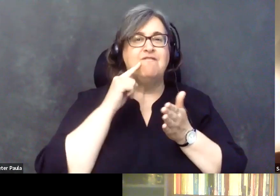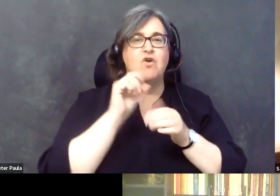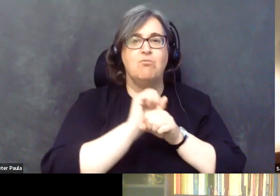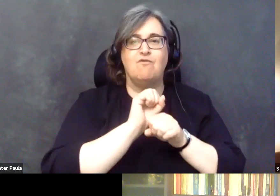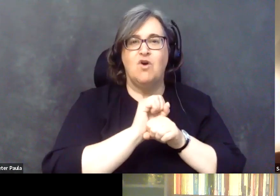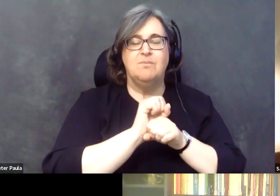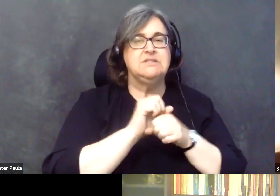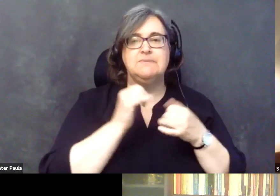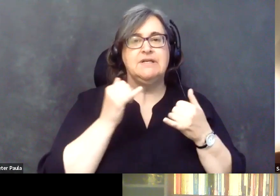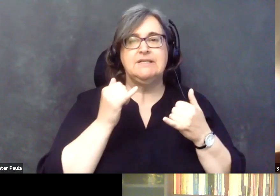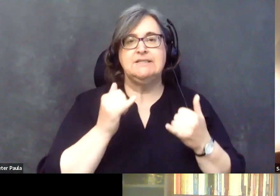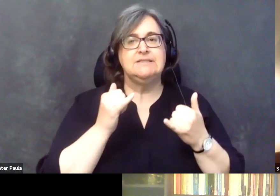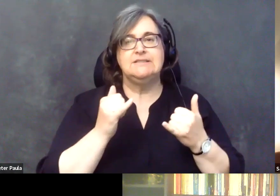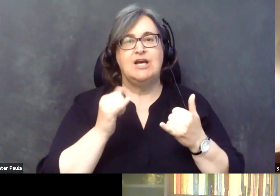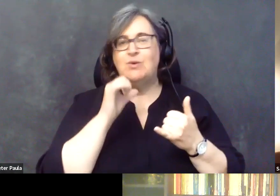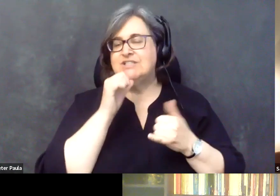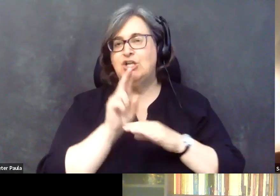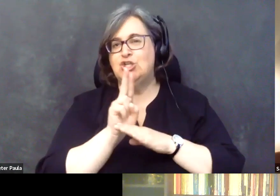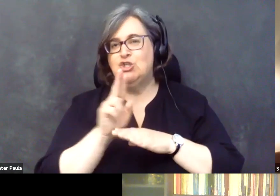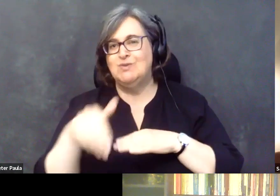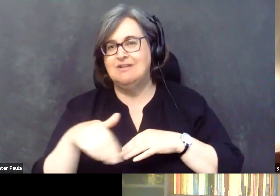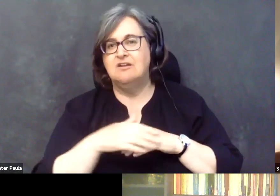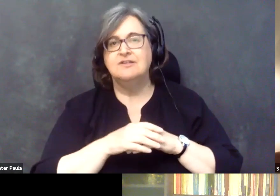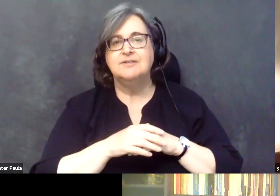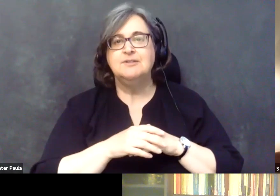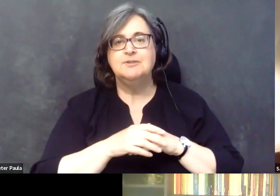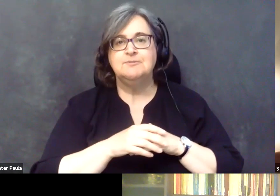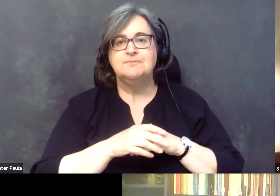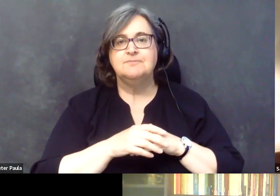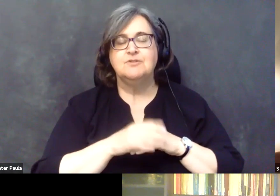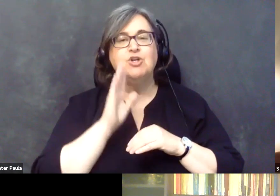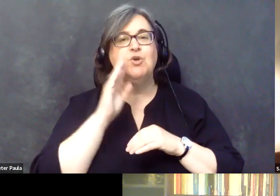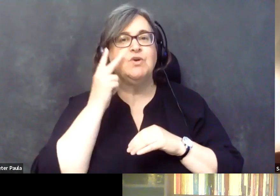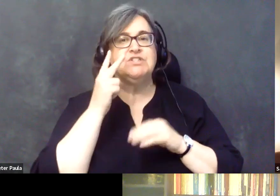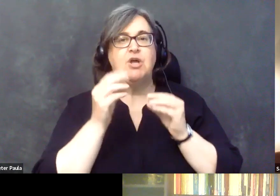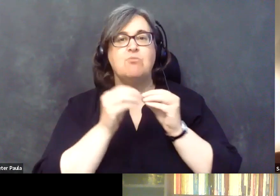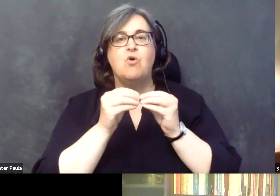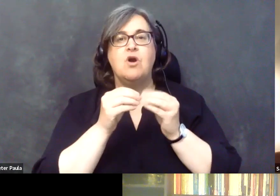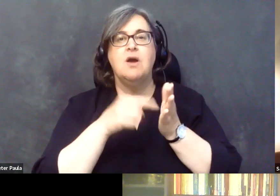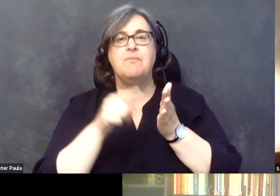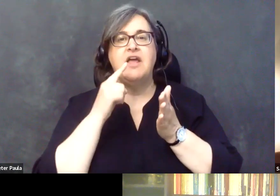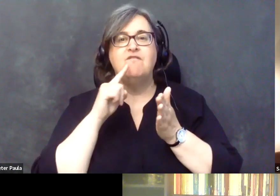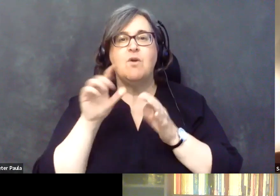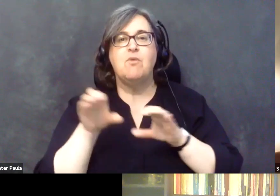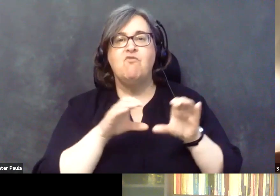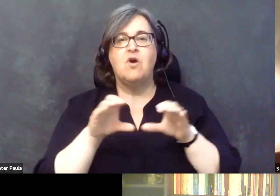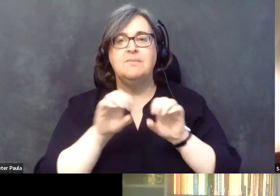broadly used yet. But I think we are going to see more pay-for-performance systems out there.